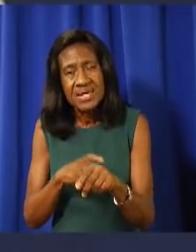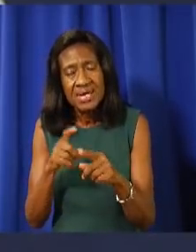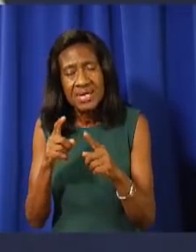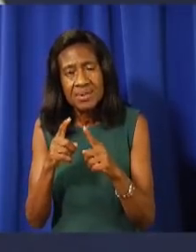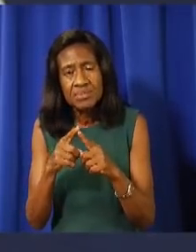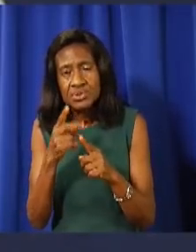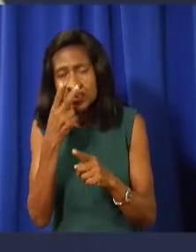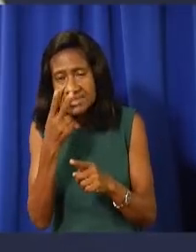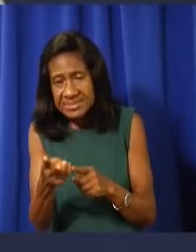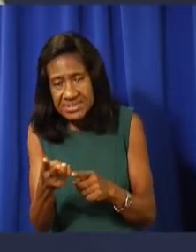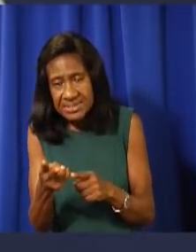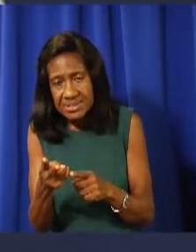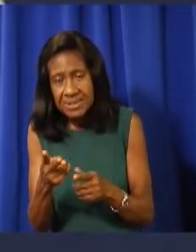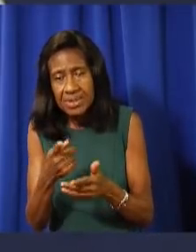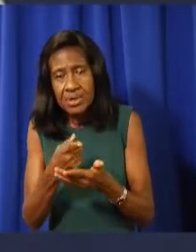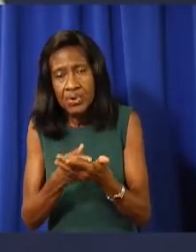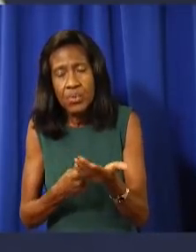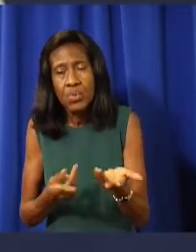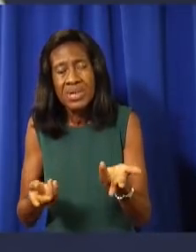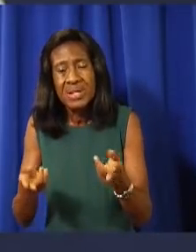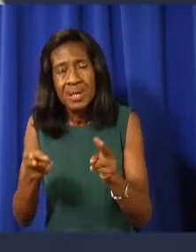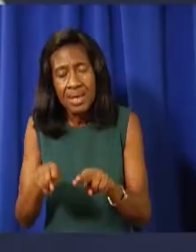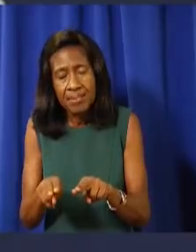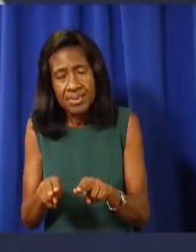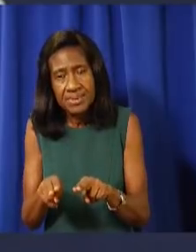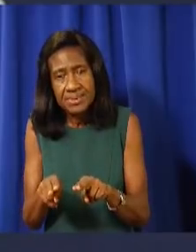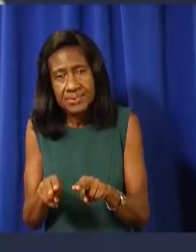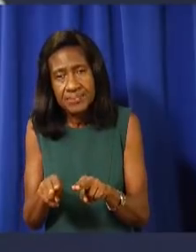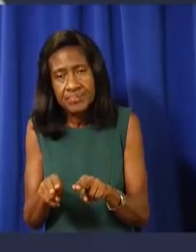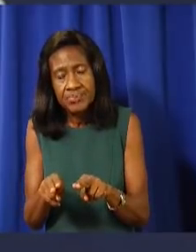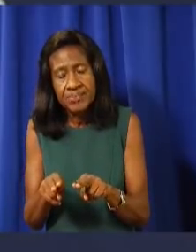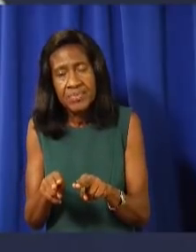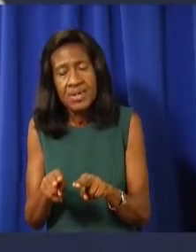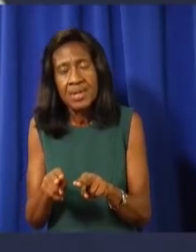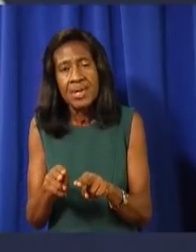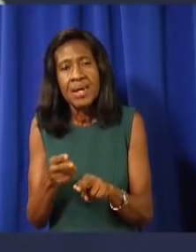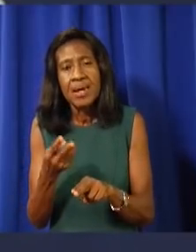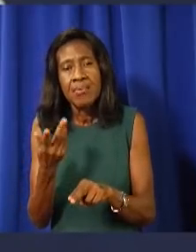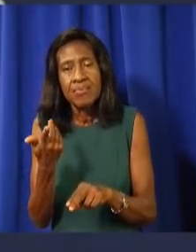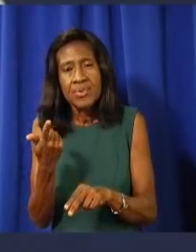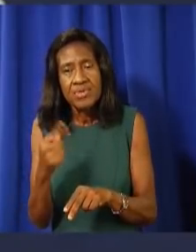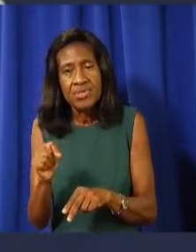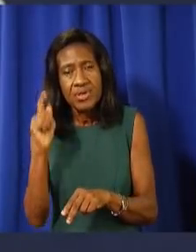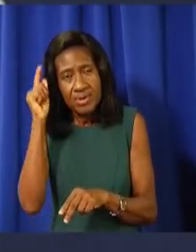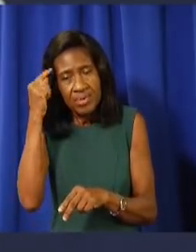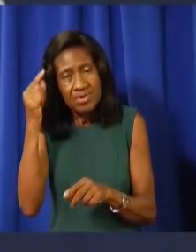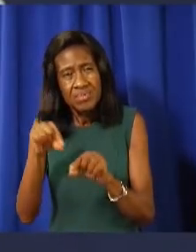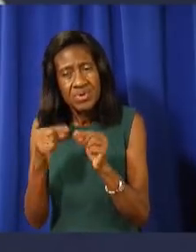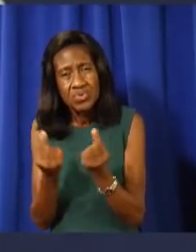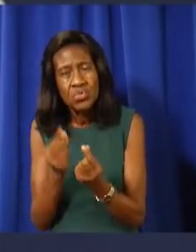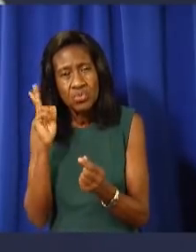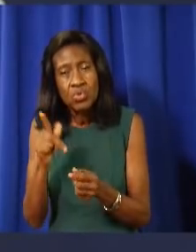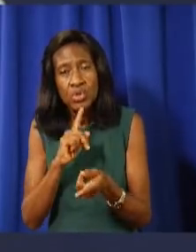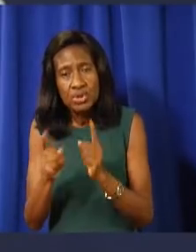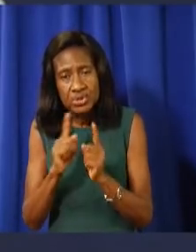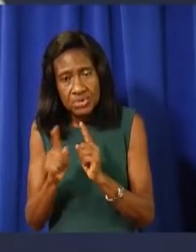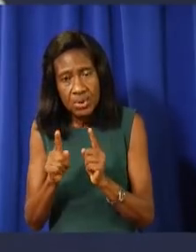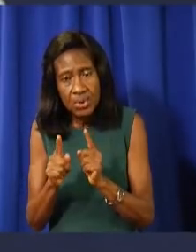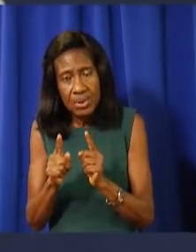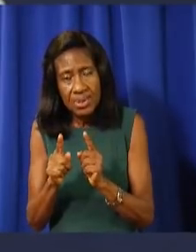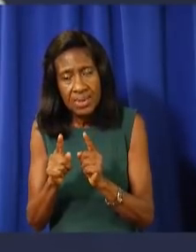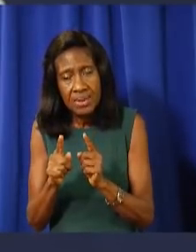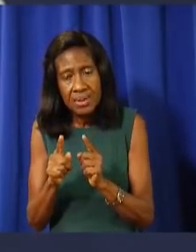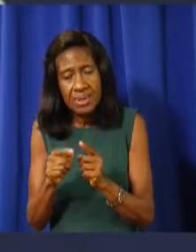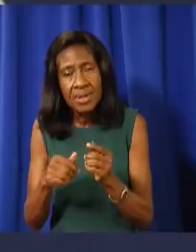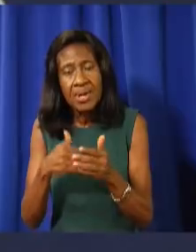Um, and I know it's something that we're going to talk about as a, as a team in the coming days. Um, but what needs to be done first, as the Governor has said,